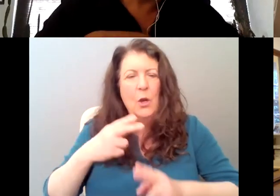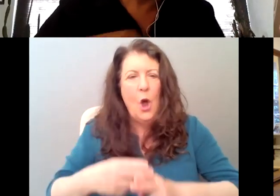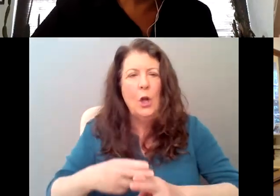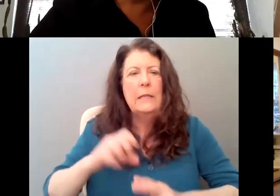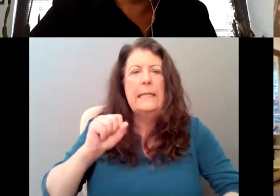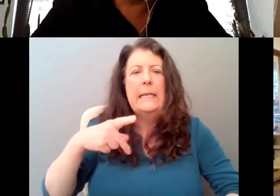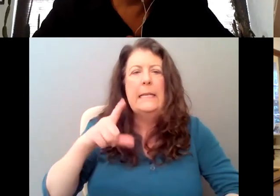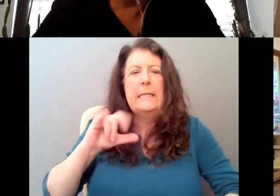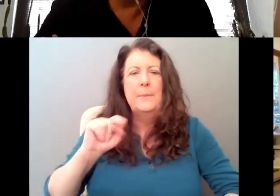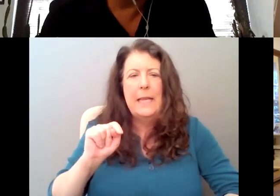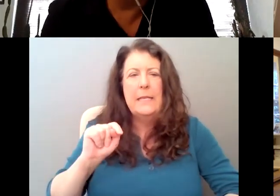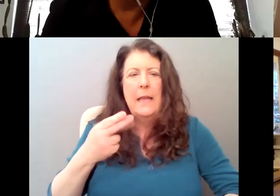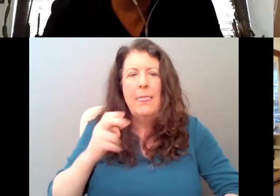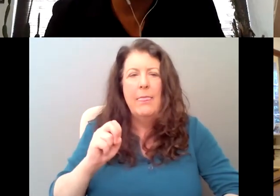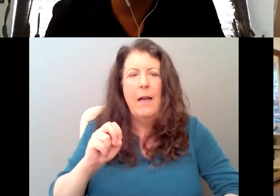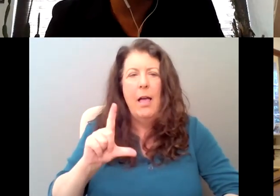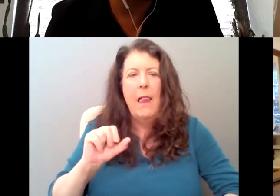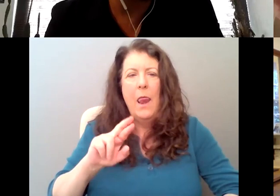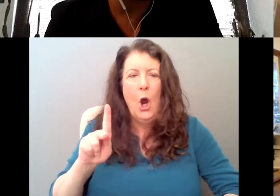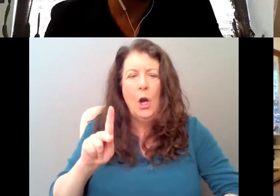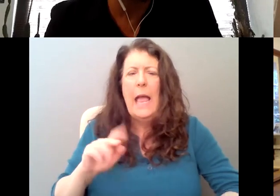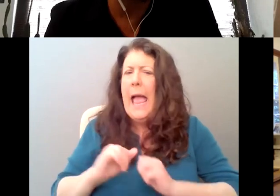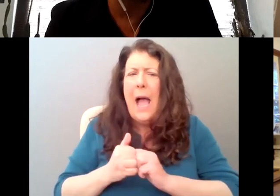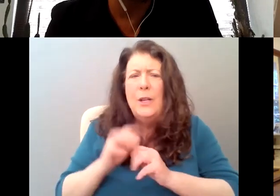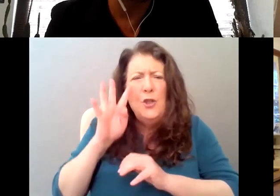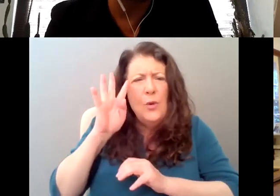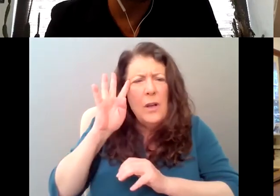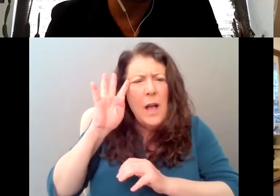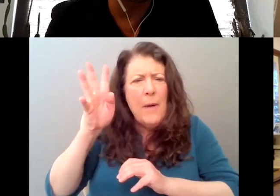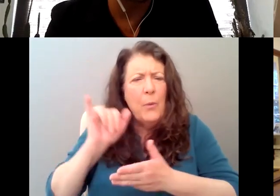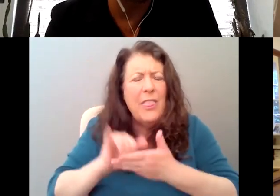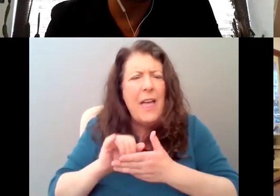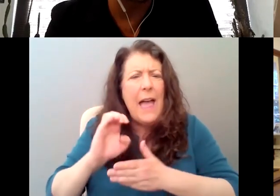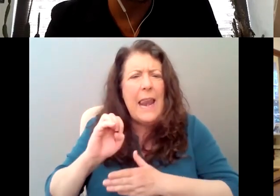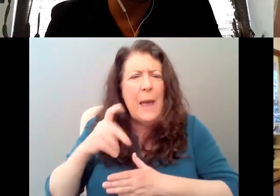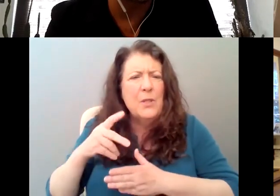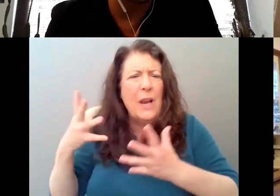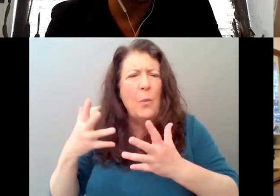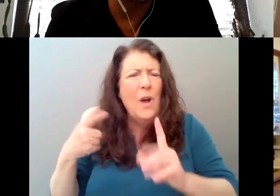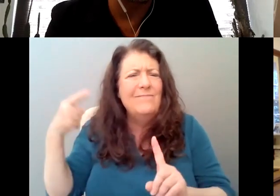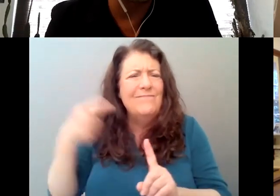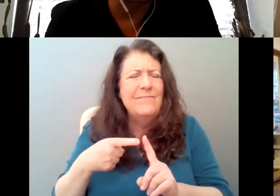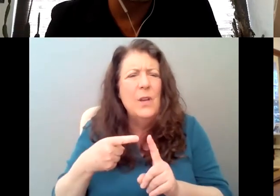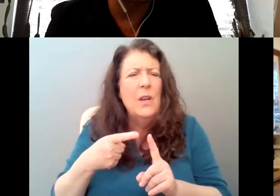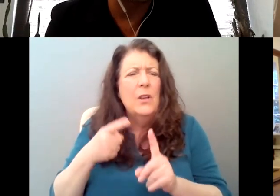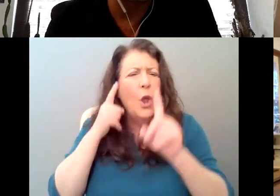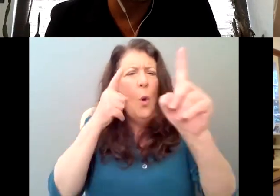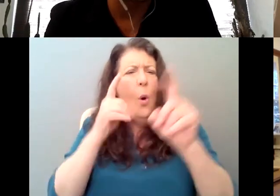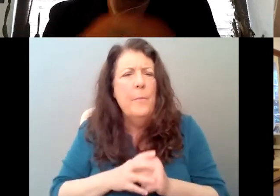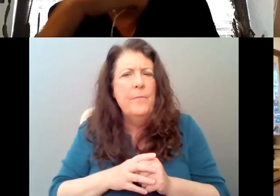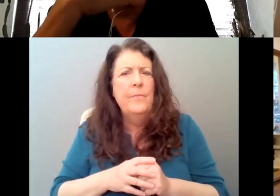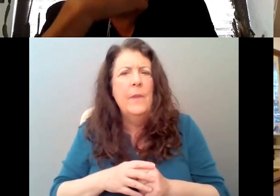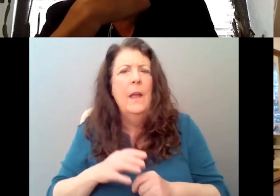um, fits thematically and what you were trying to accomplish this season. Ah, all right. Well, I'm so happy to be talking about